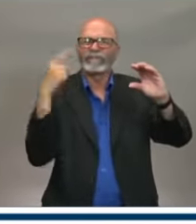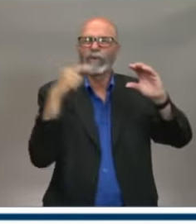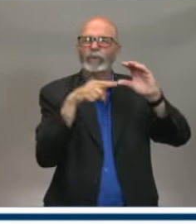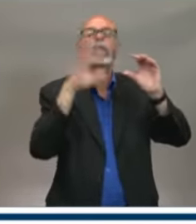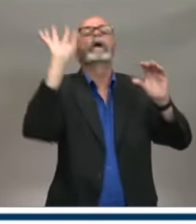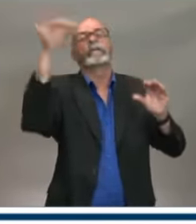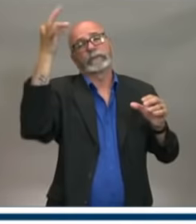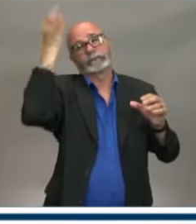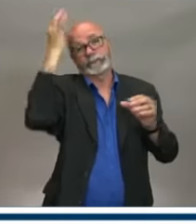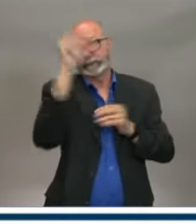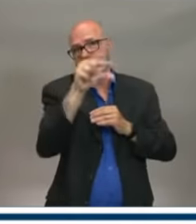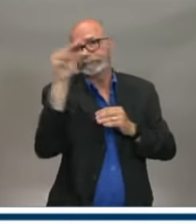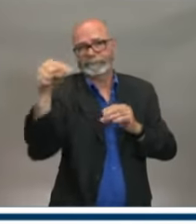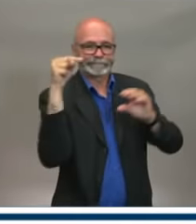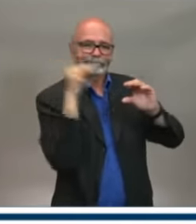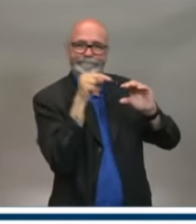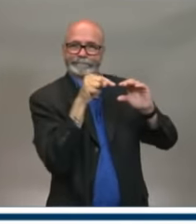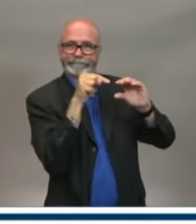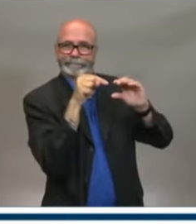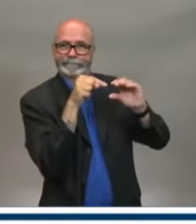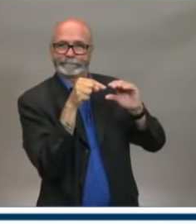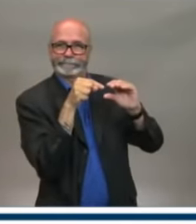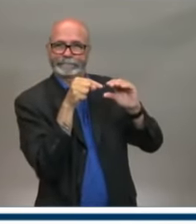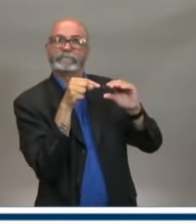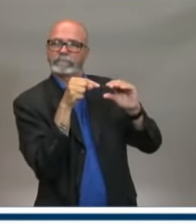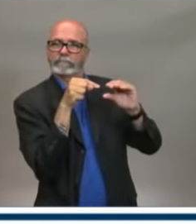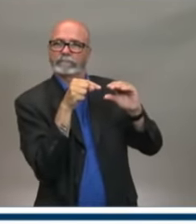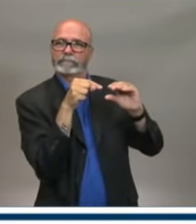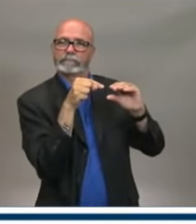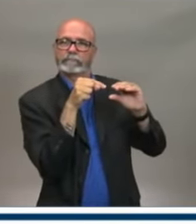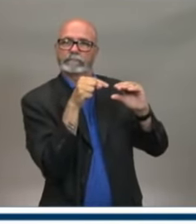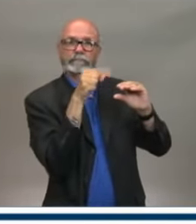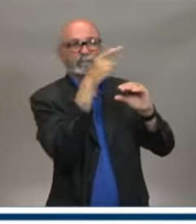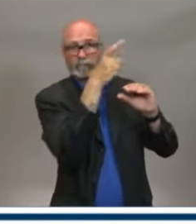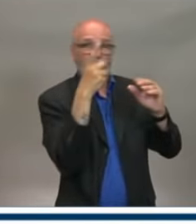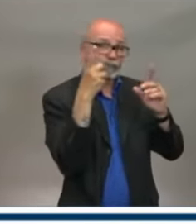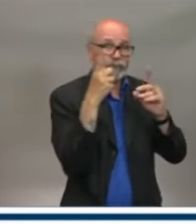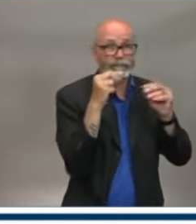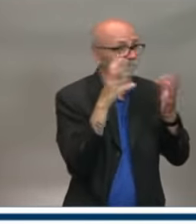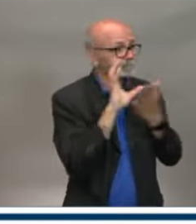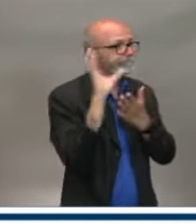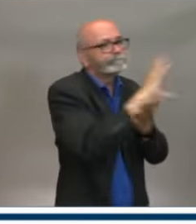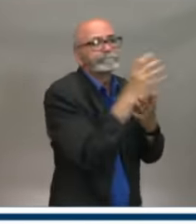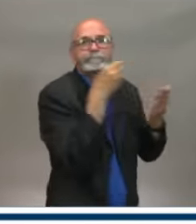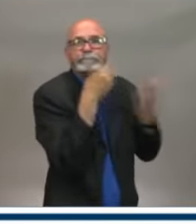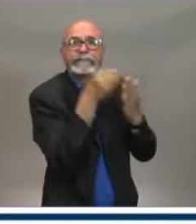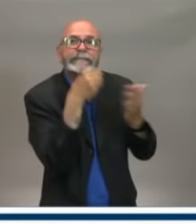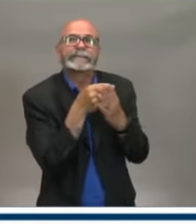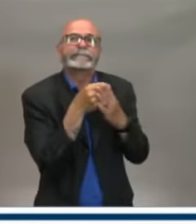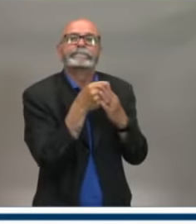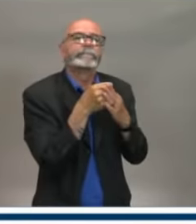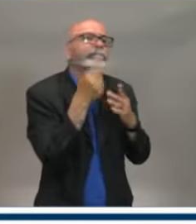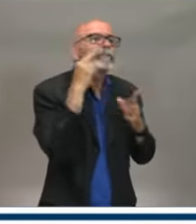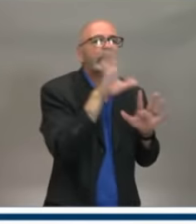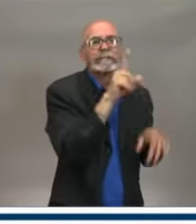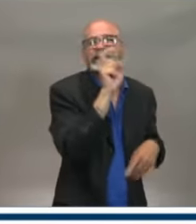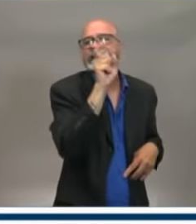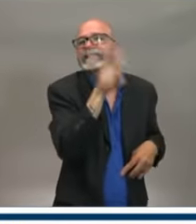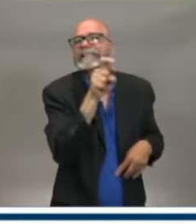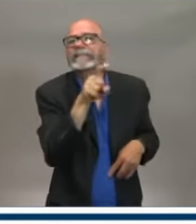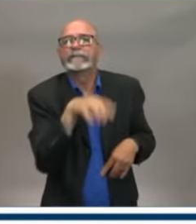got out, quite frankly, quickly with the funding that they required to support individuals who were,